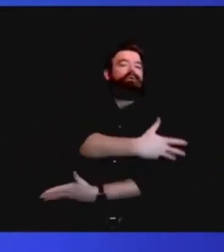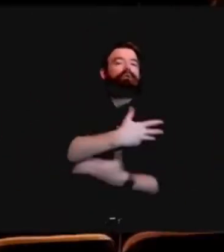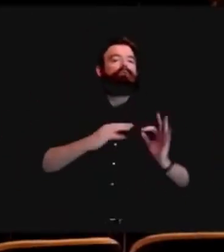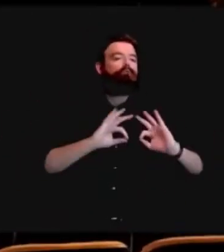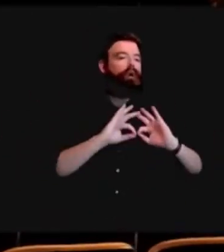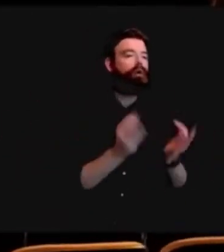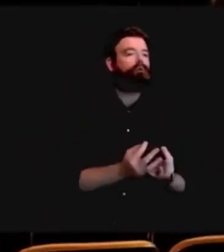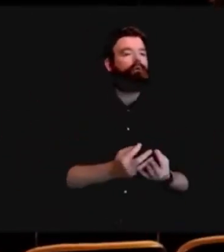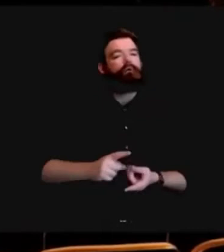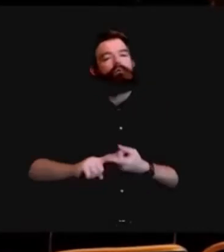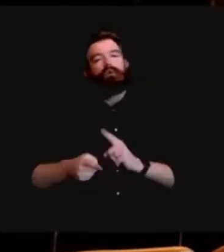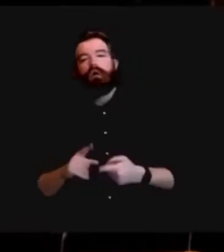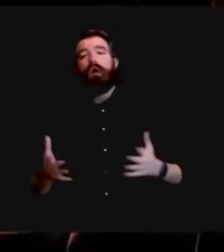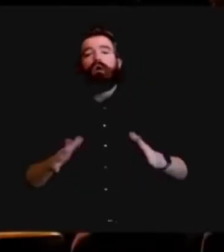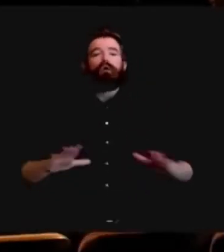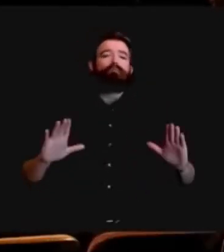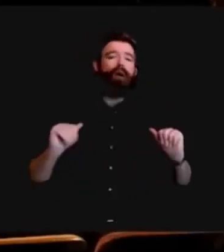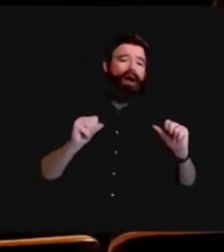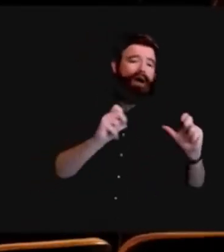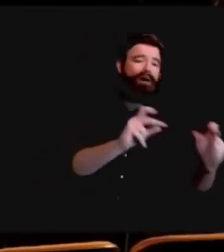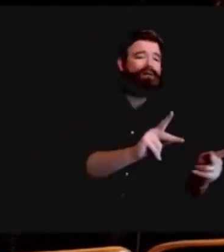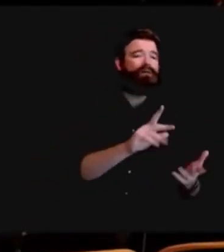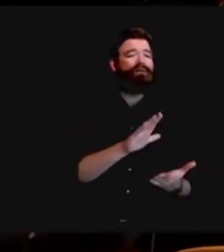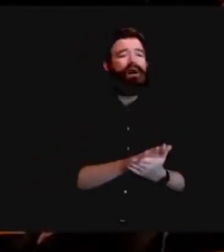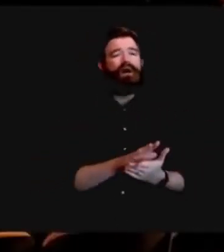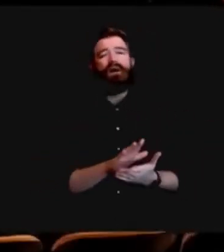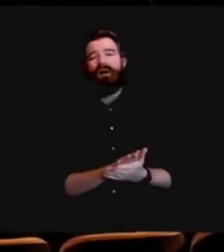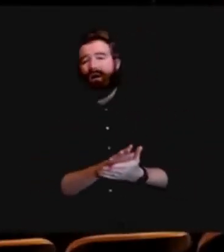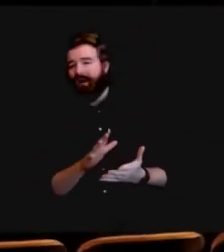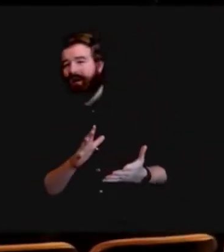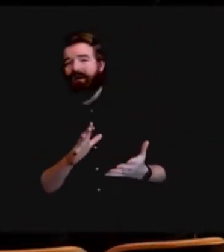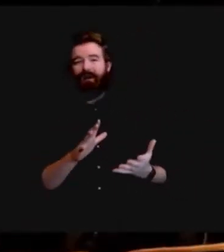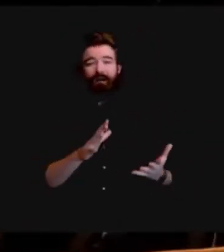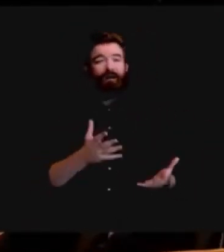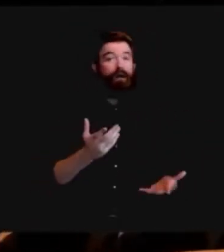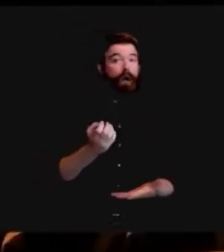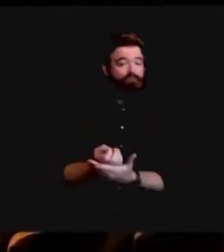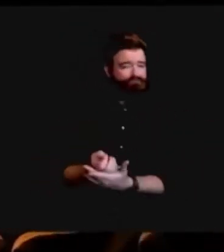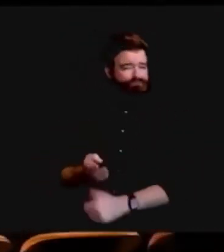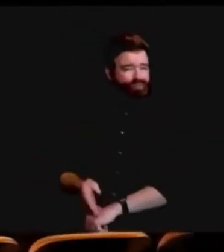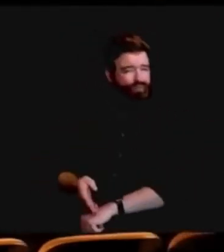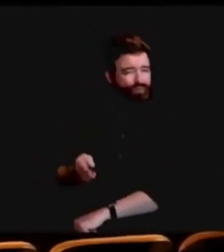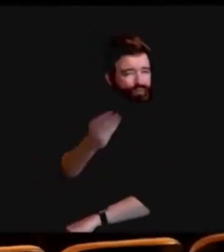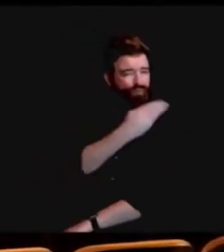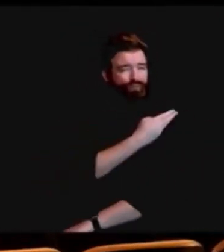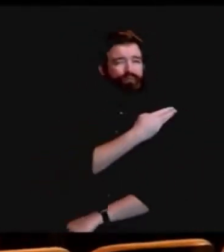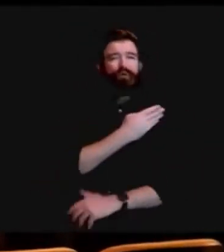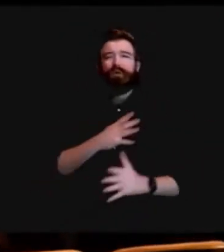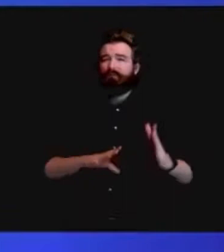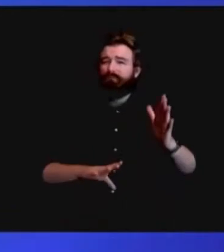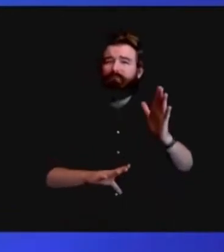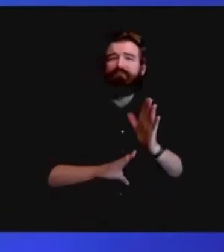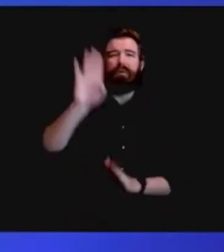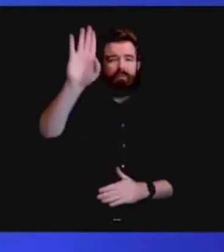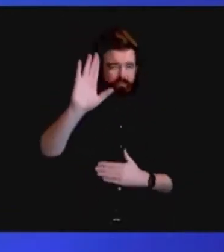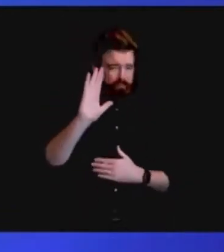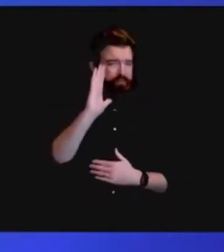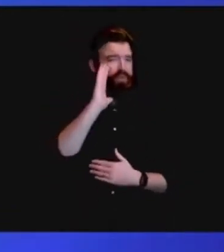We will be able to see all our children back in the schools they love. We will see our economy recover and flourish.